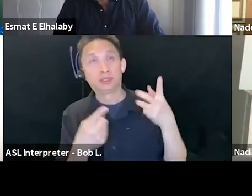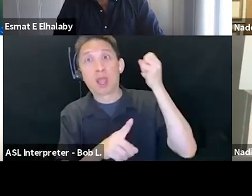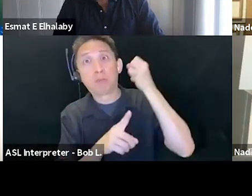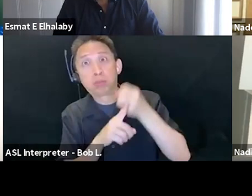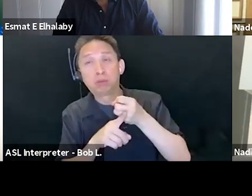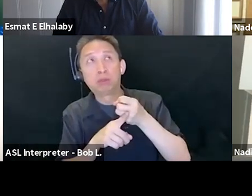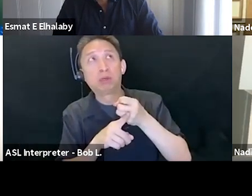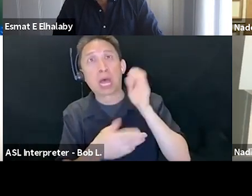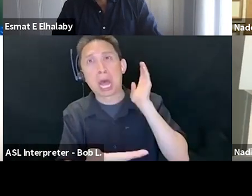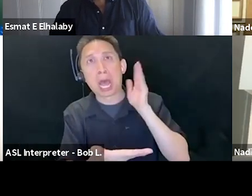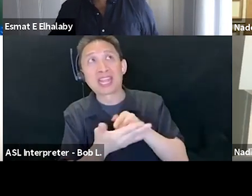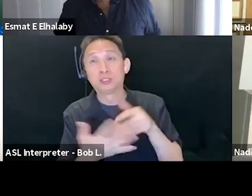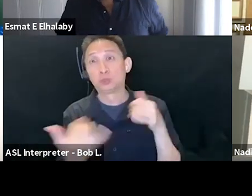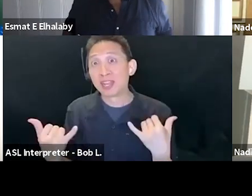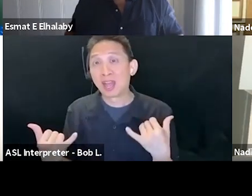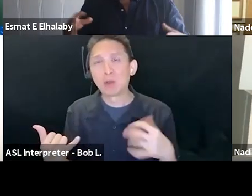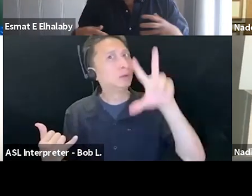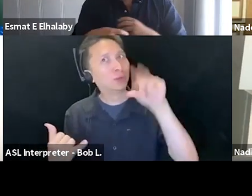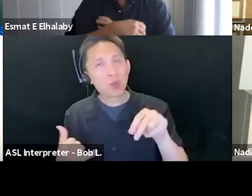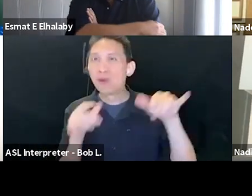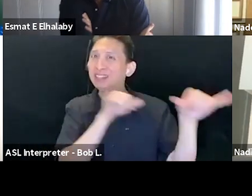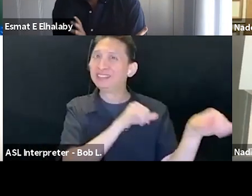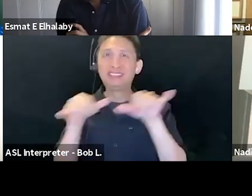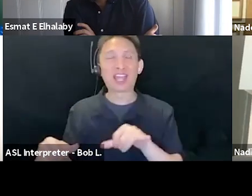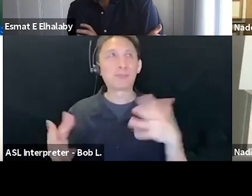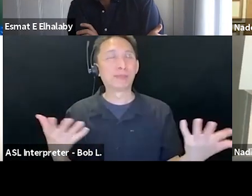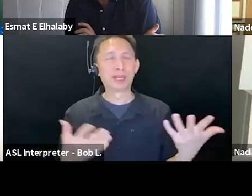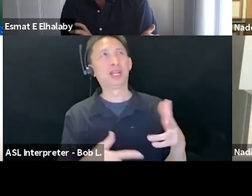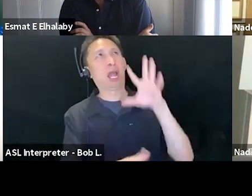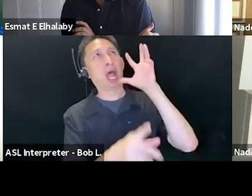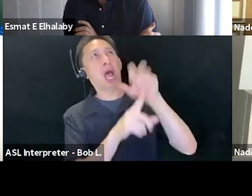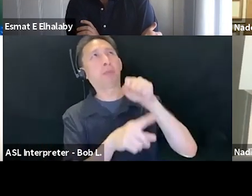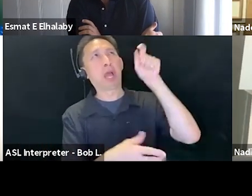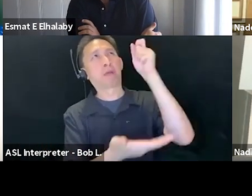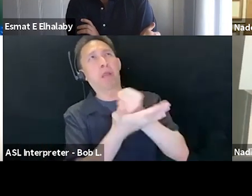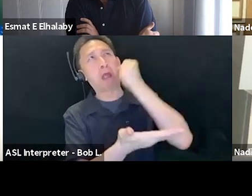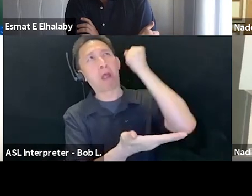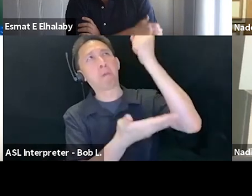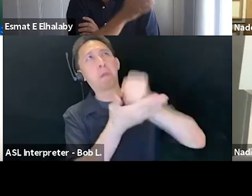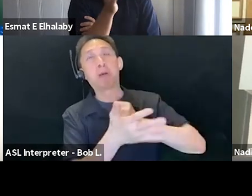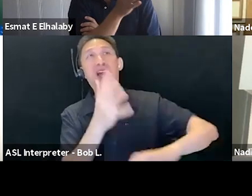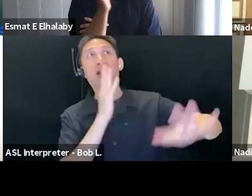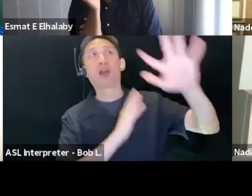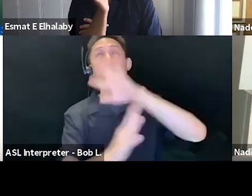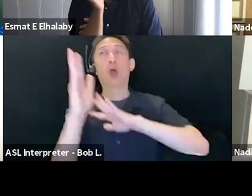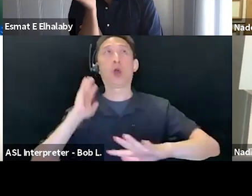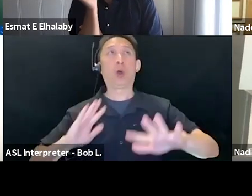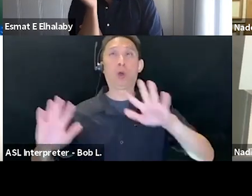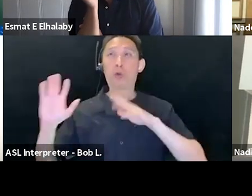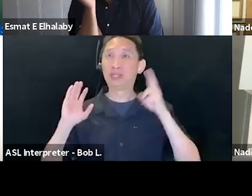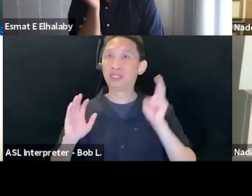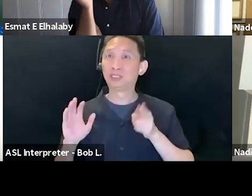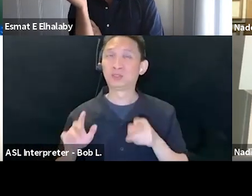place or in its role as their expropriator, they're doing so in similar terms as